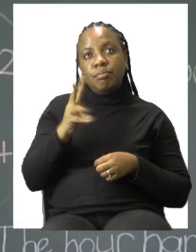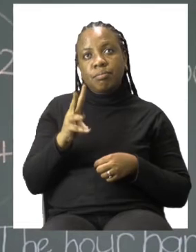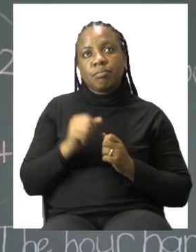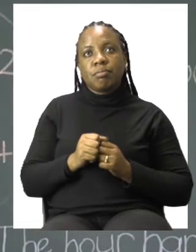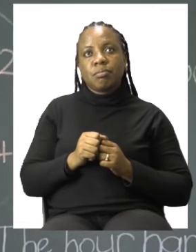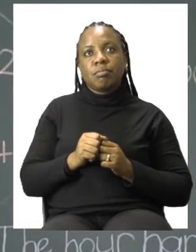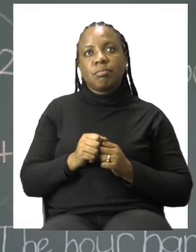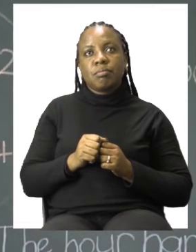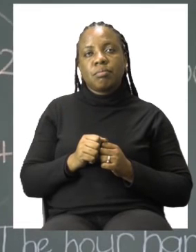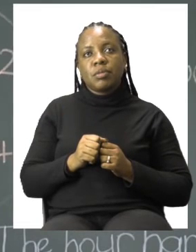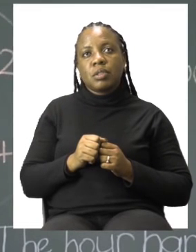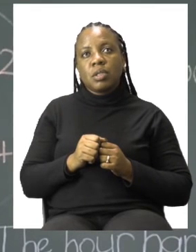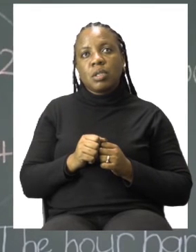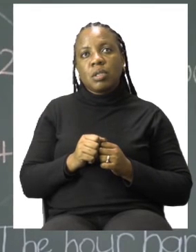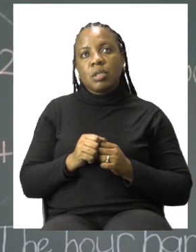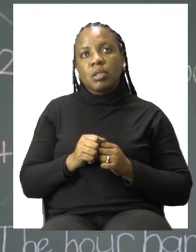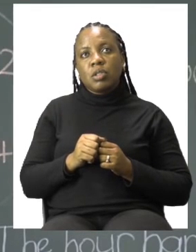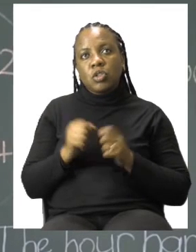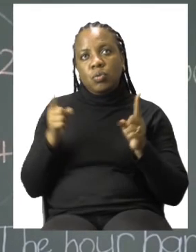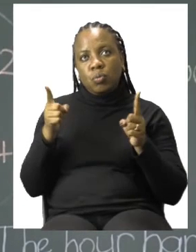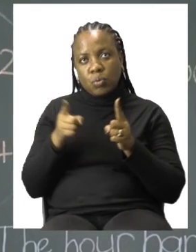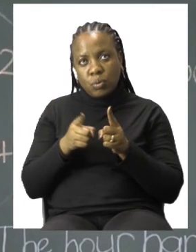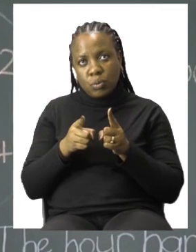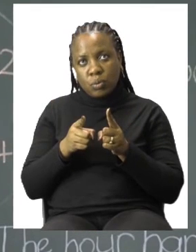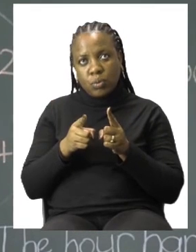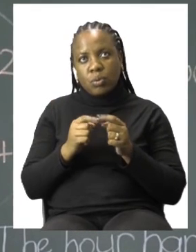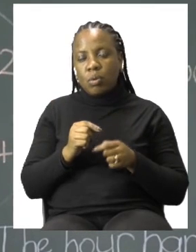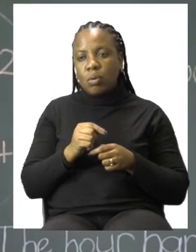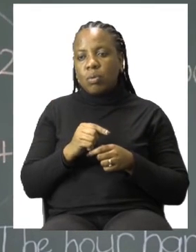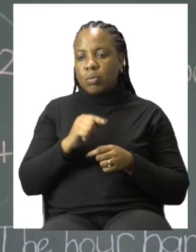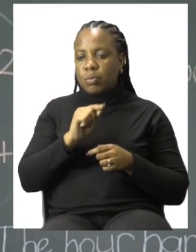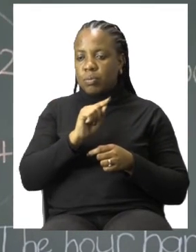our hour hand all the way to 4.